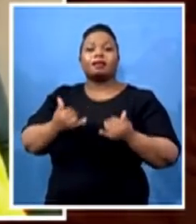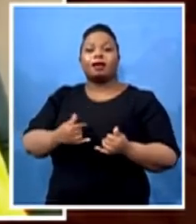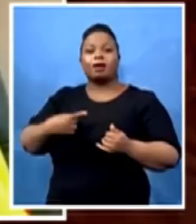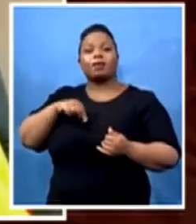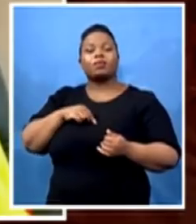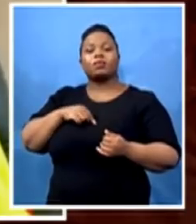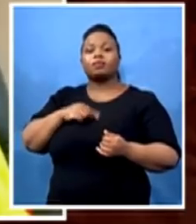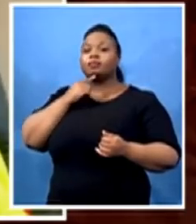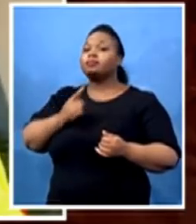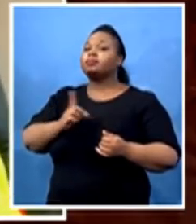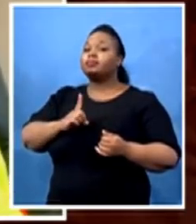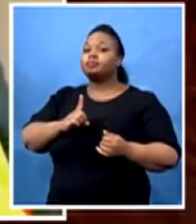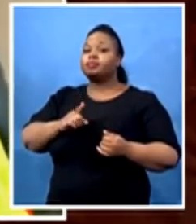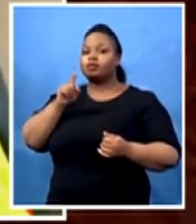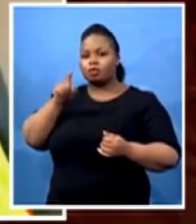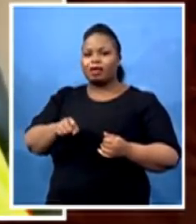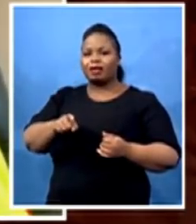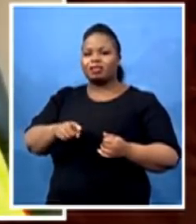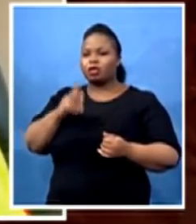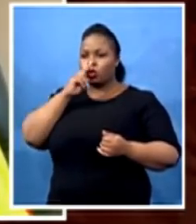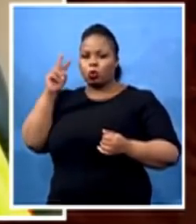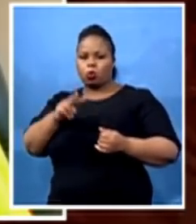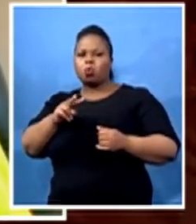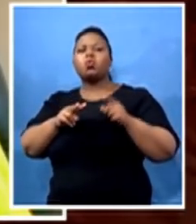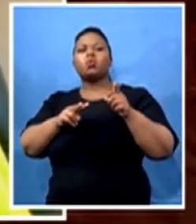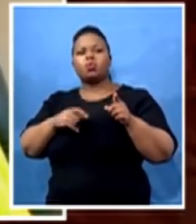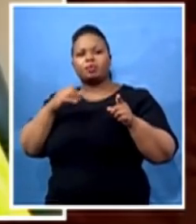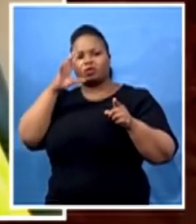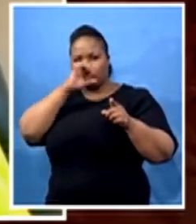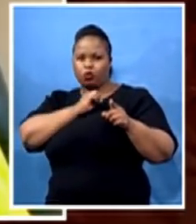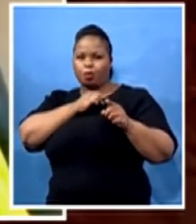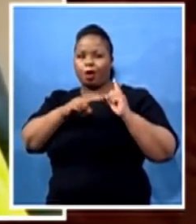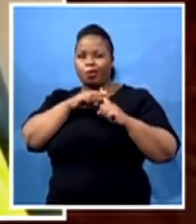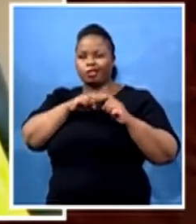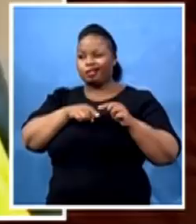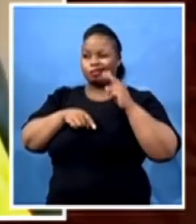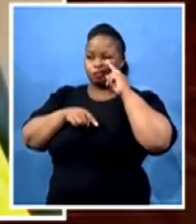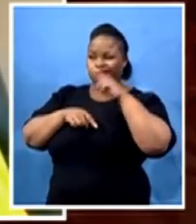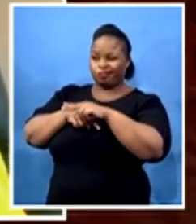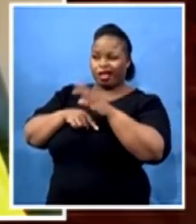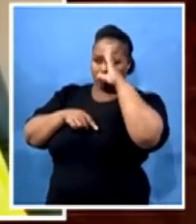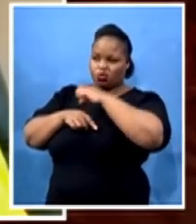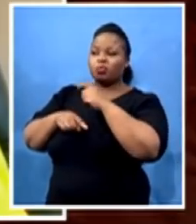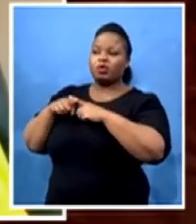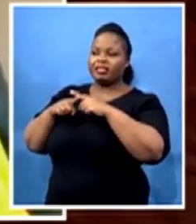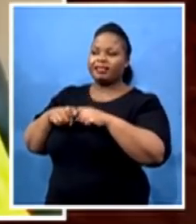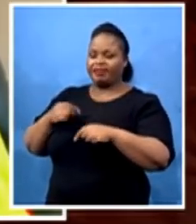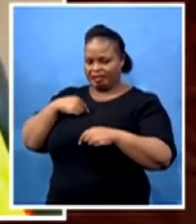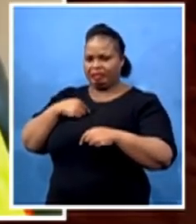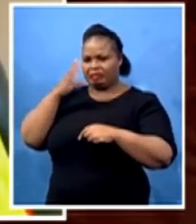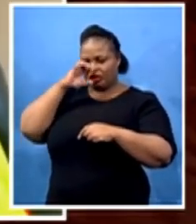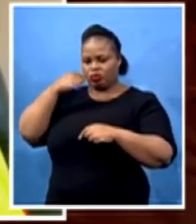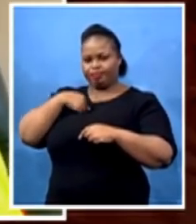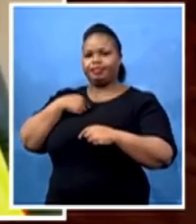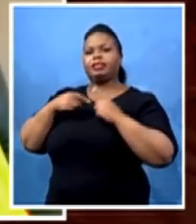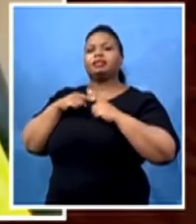each other as if you are positive, all of you, then it will assist because those who are asymptomatic who are not able to